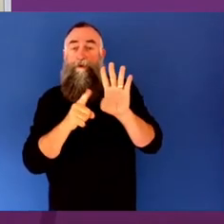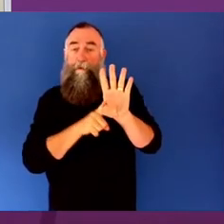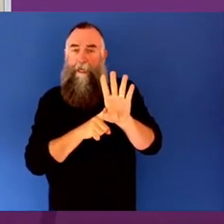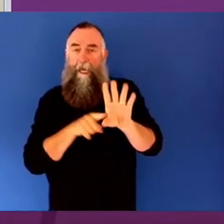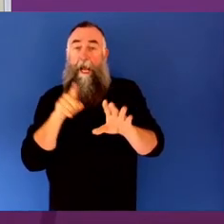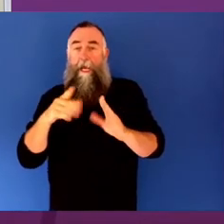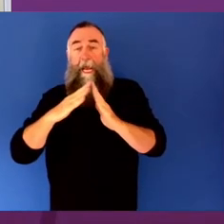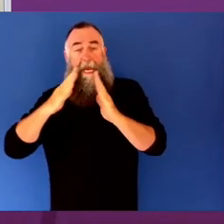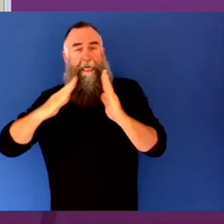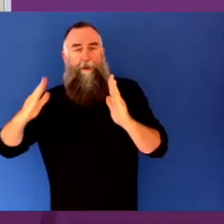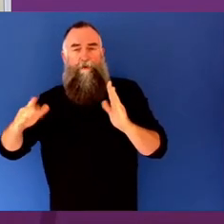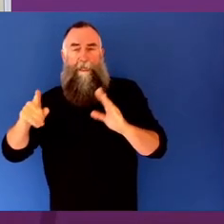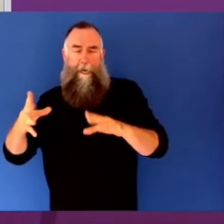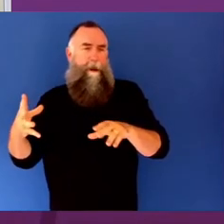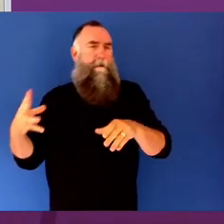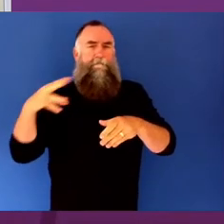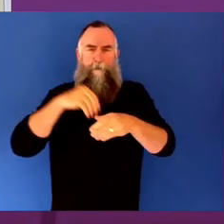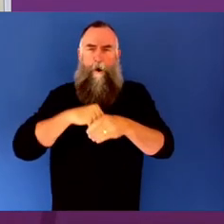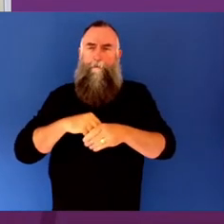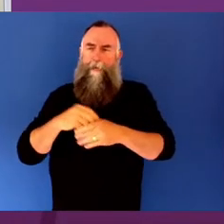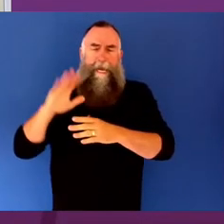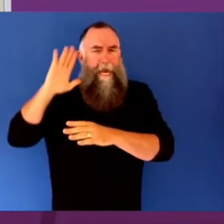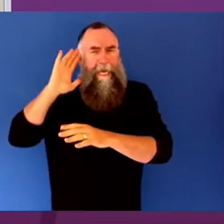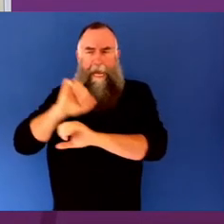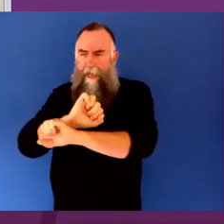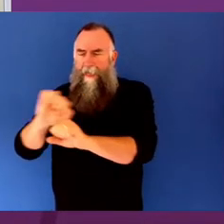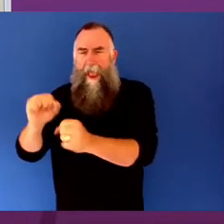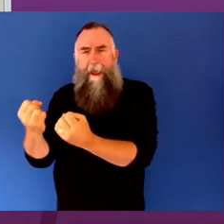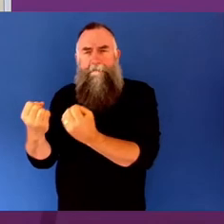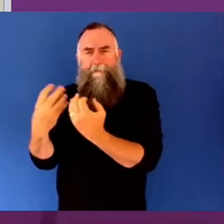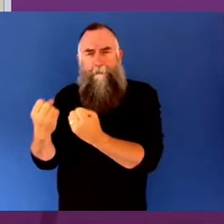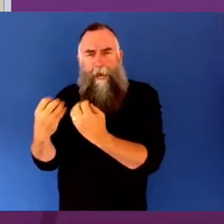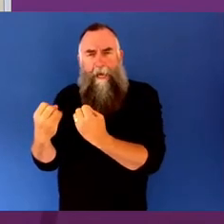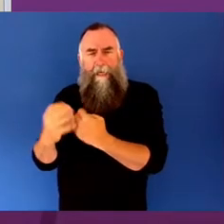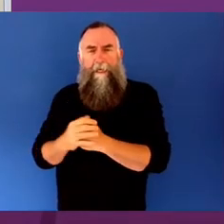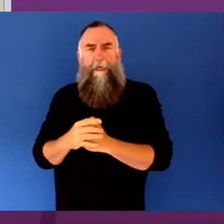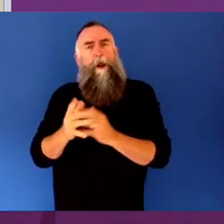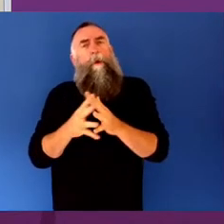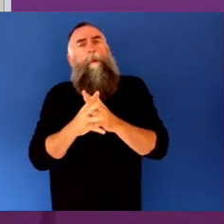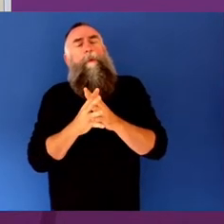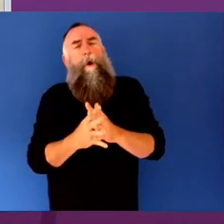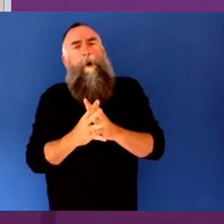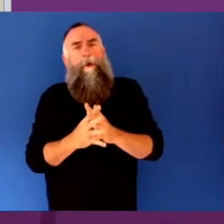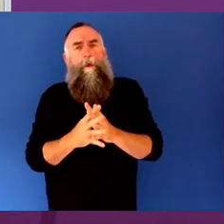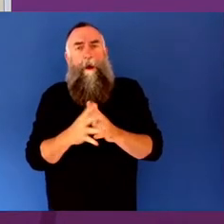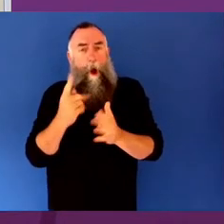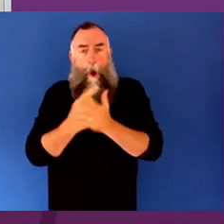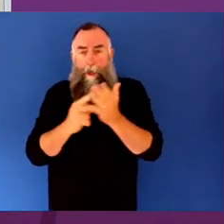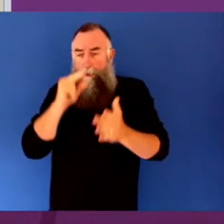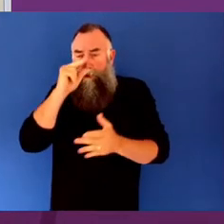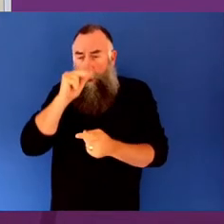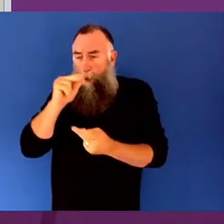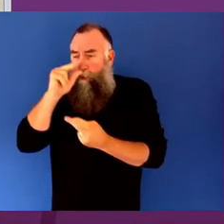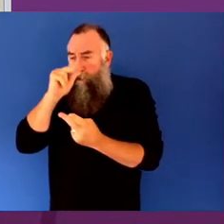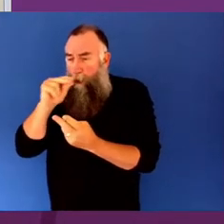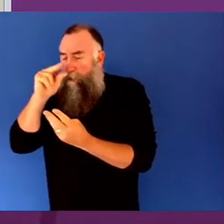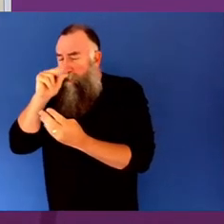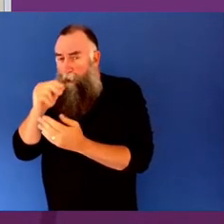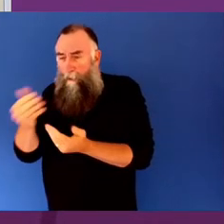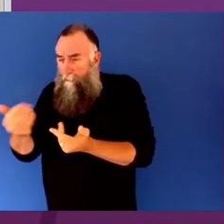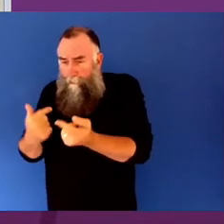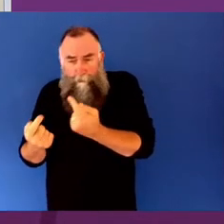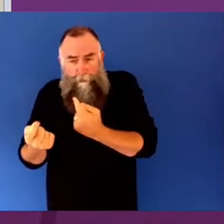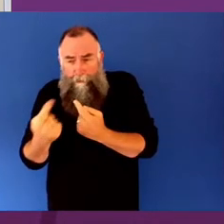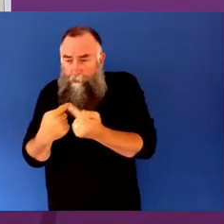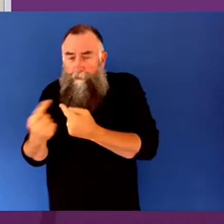good enough that is in small bits that can actually drive and inform change in an iterative way on the ground.